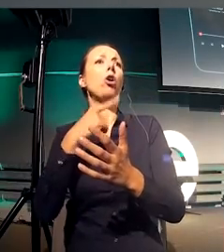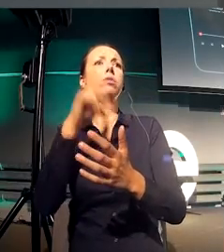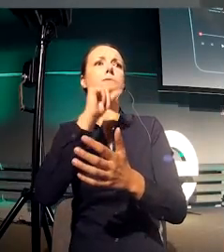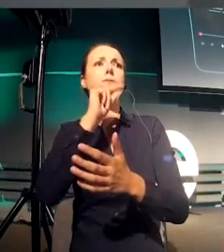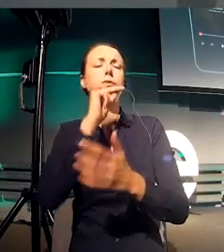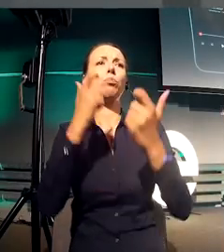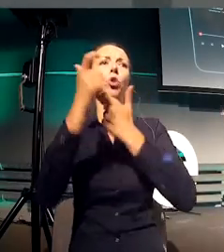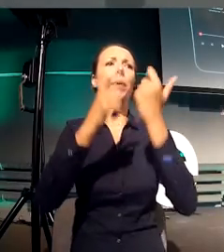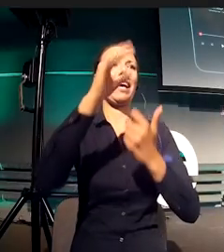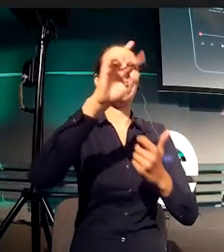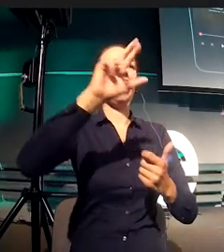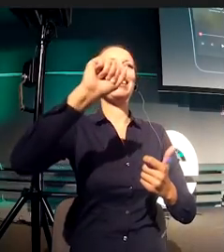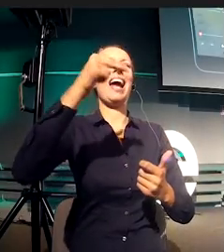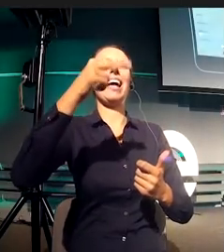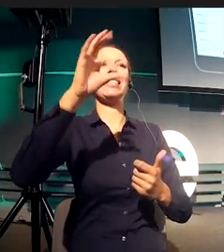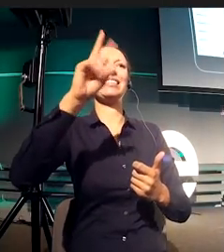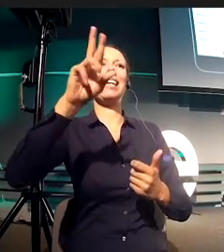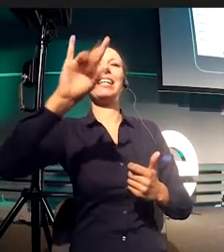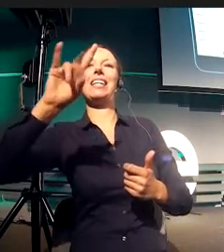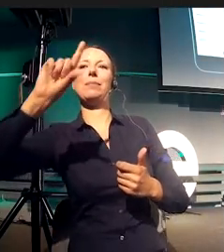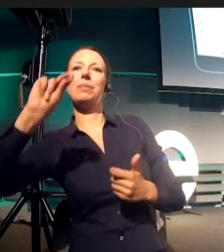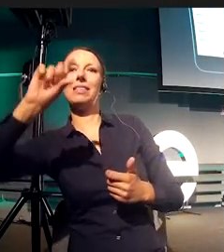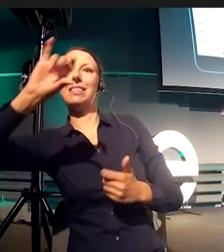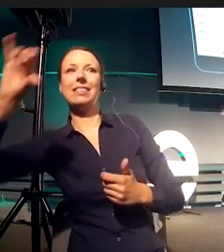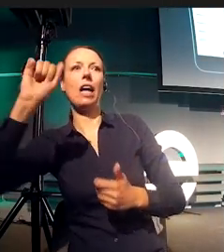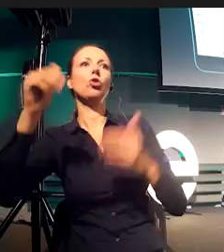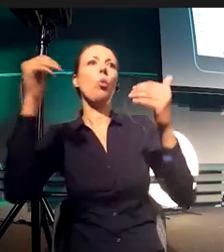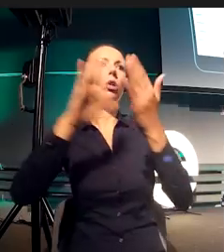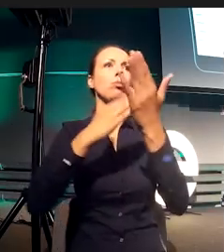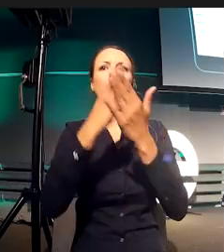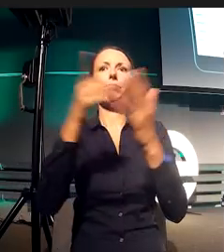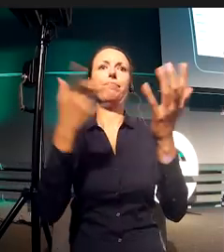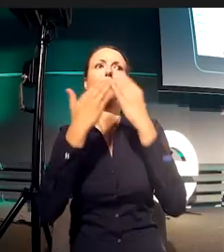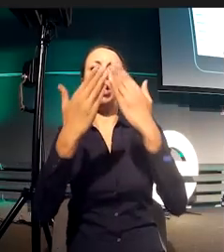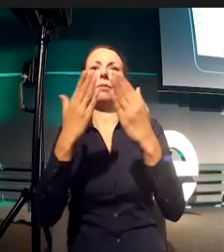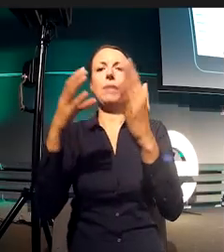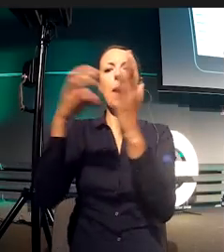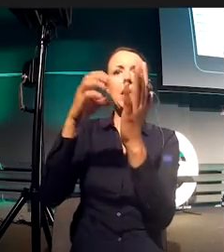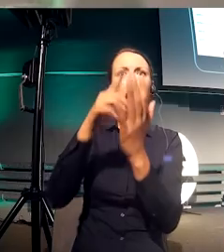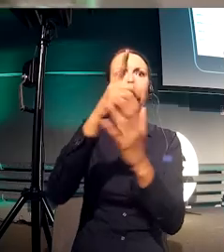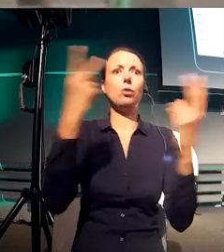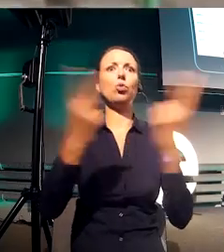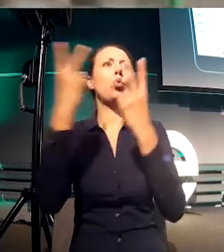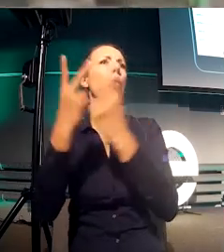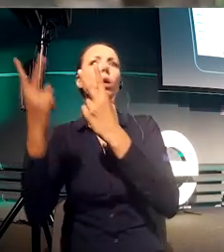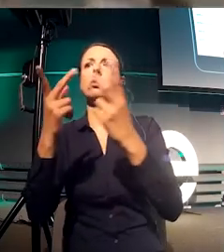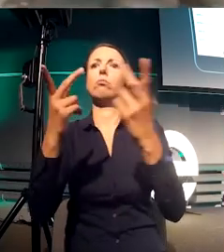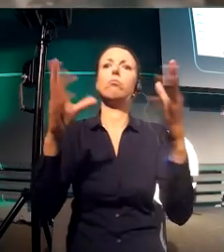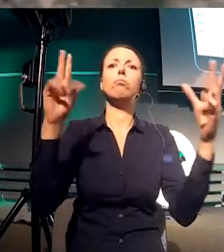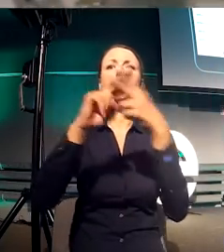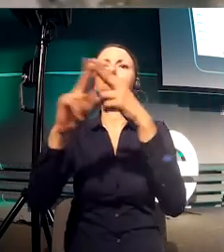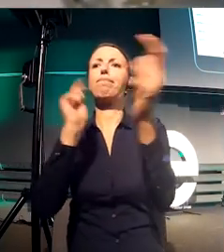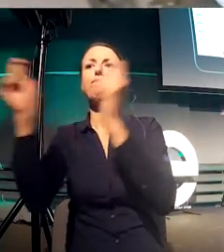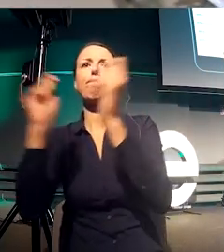something. And part of the UI was for iPhone and Android. And we launched that for about three years. And then